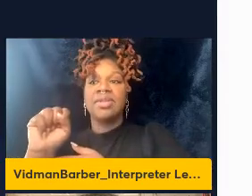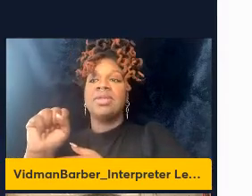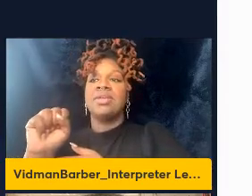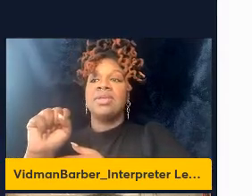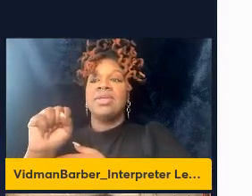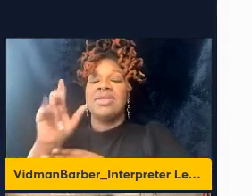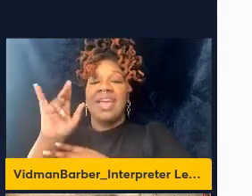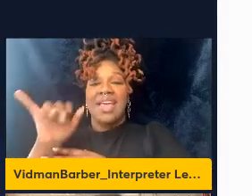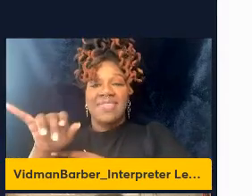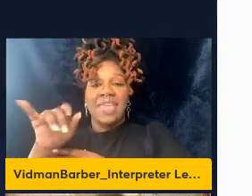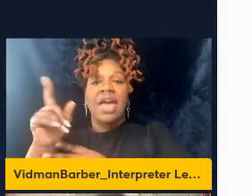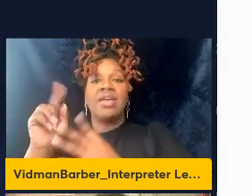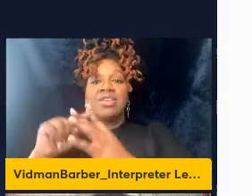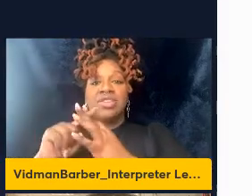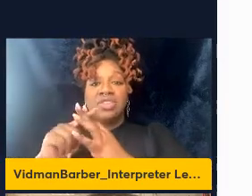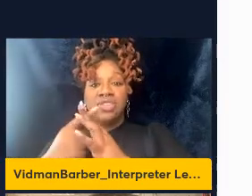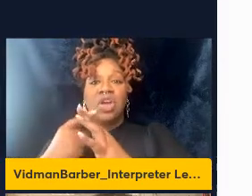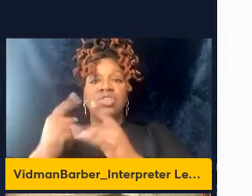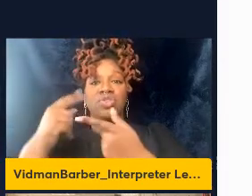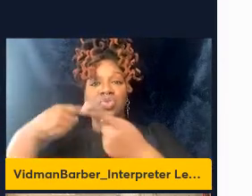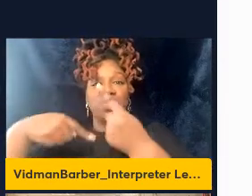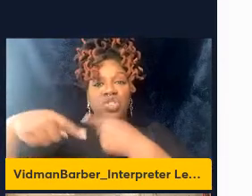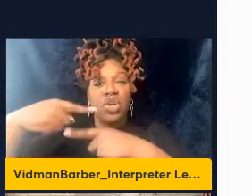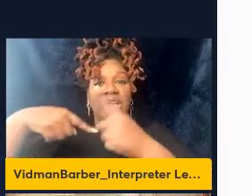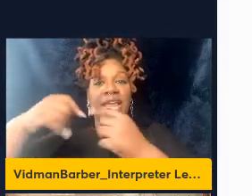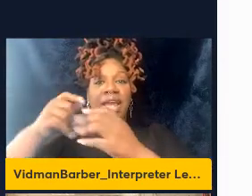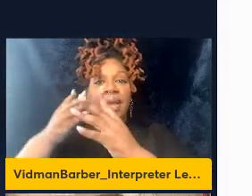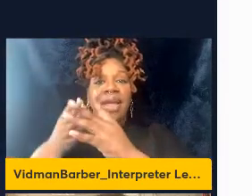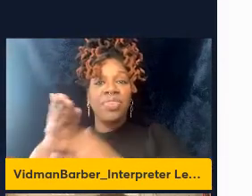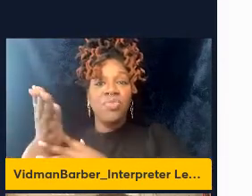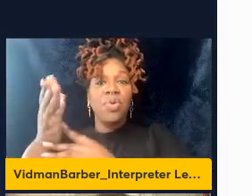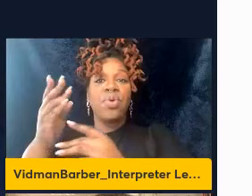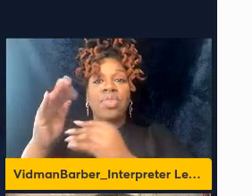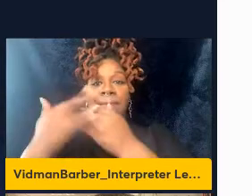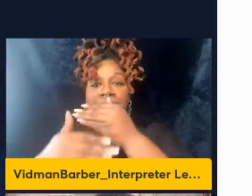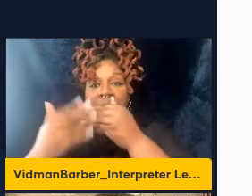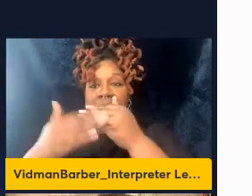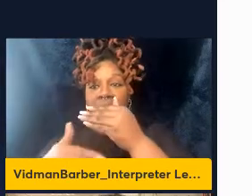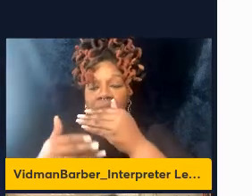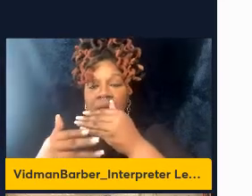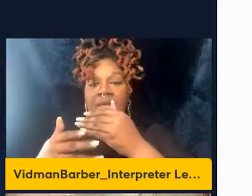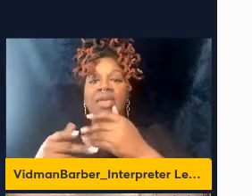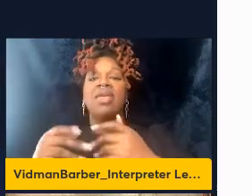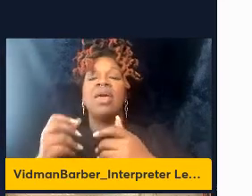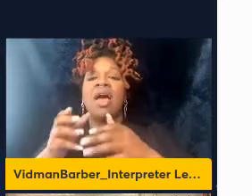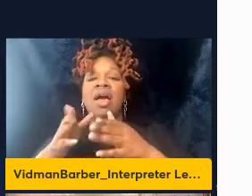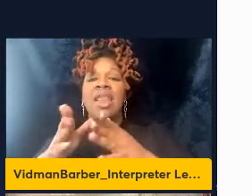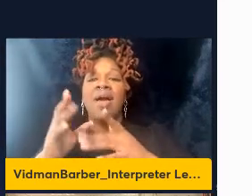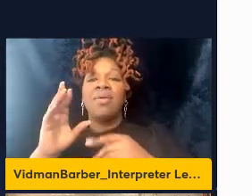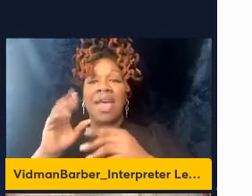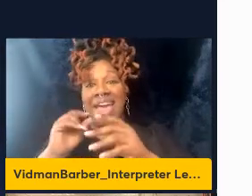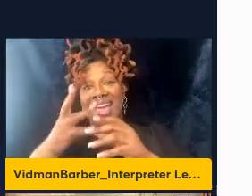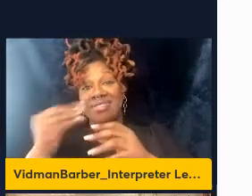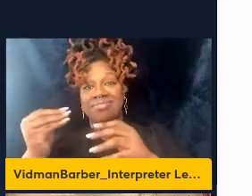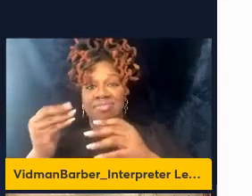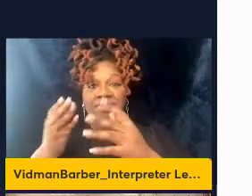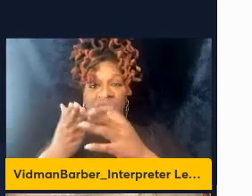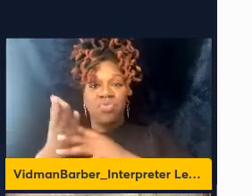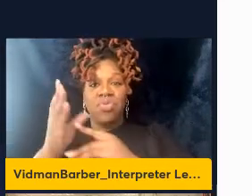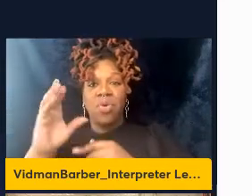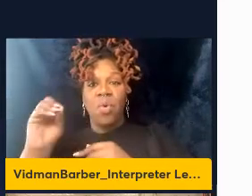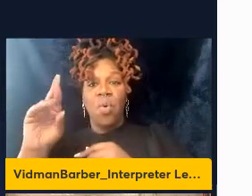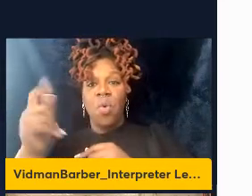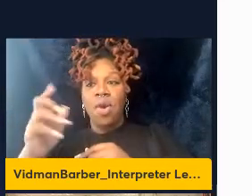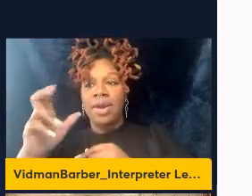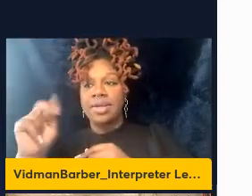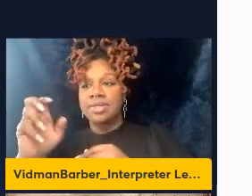these ones are known to circulate between blood and the secondary lymphoid organs but we also have the lung